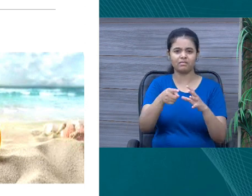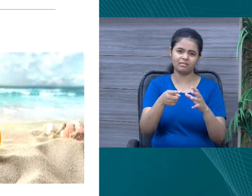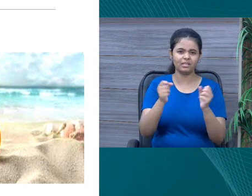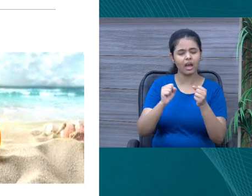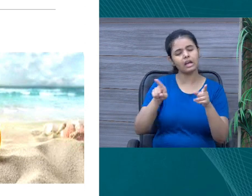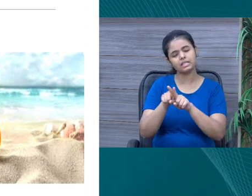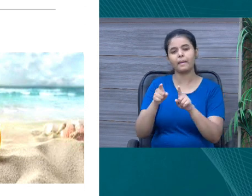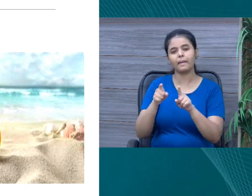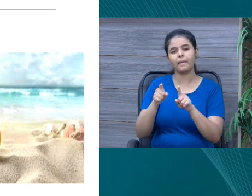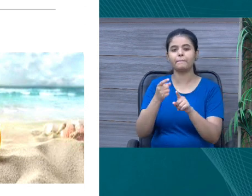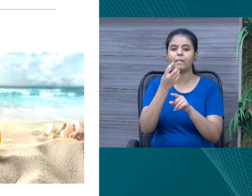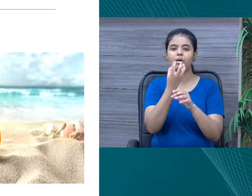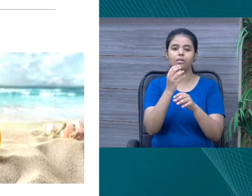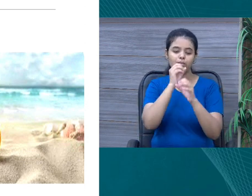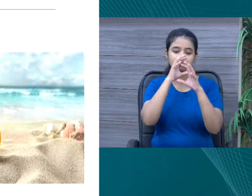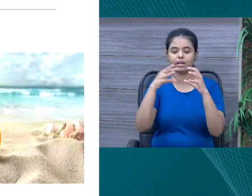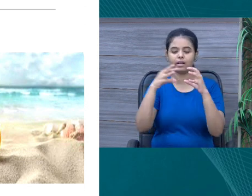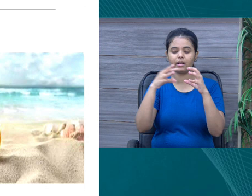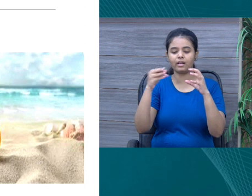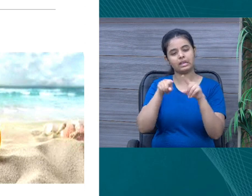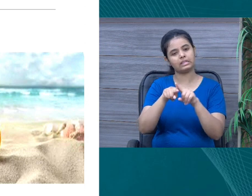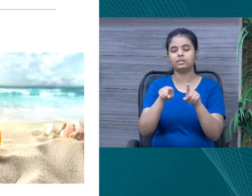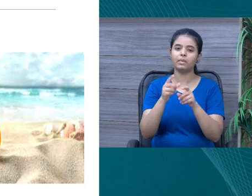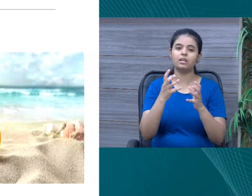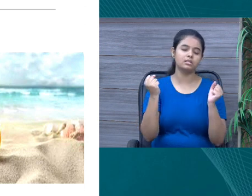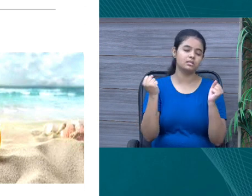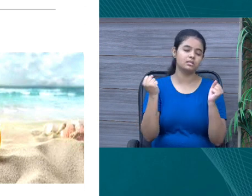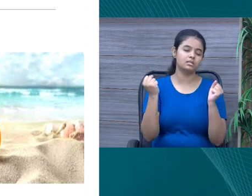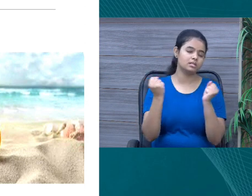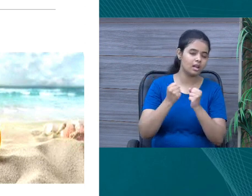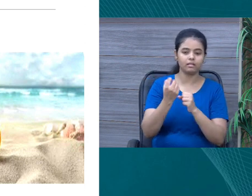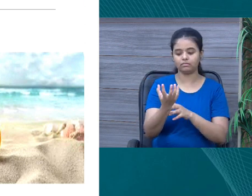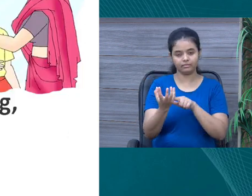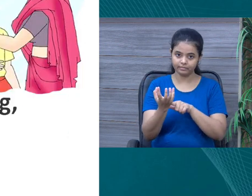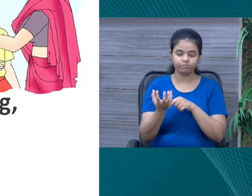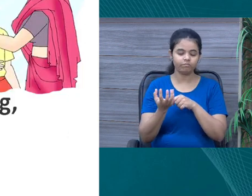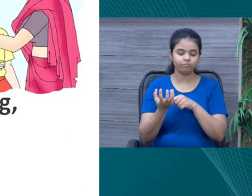got very cold and it was while holding his hands also got cold enough.